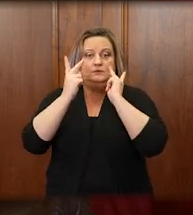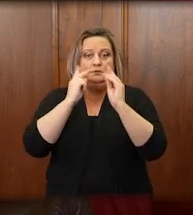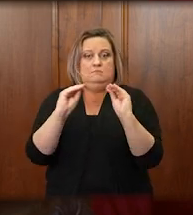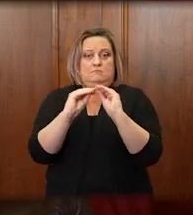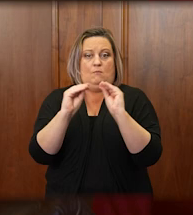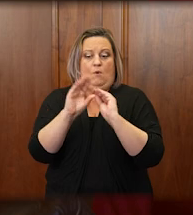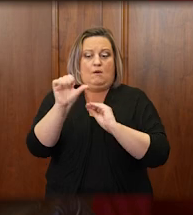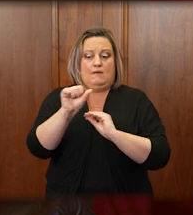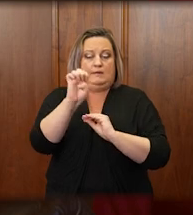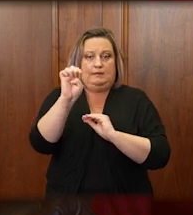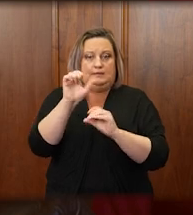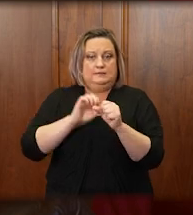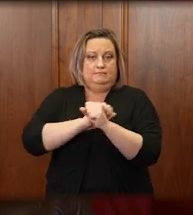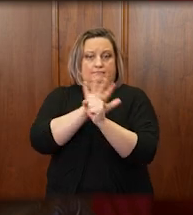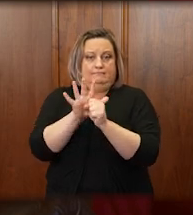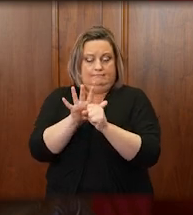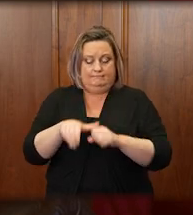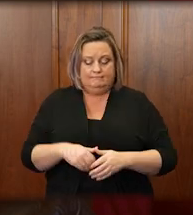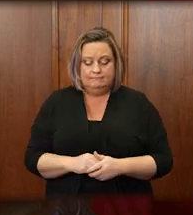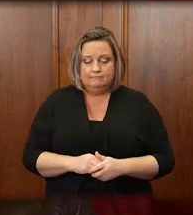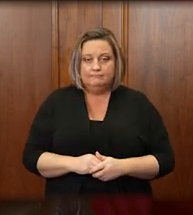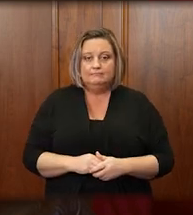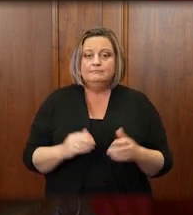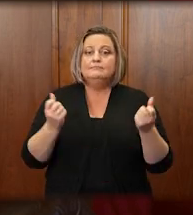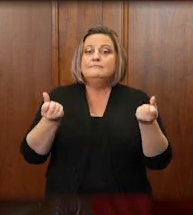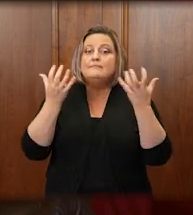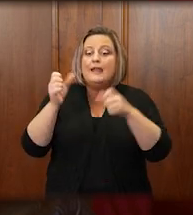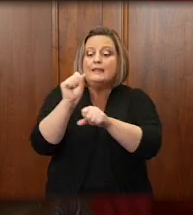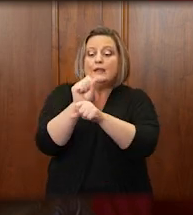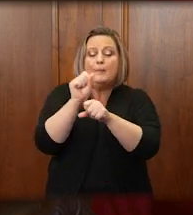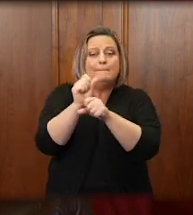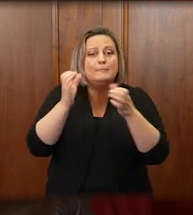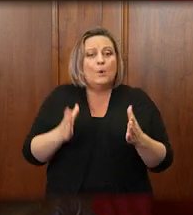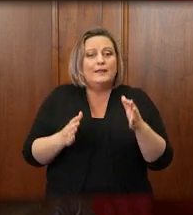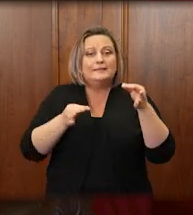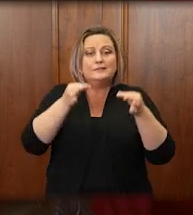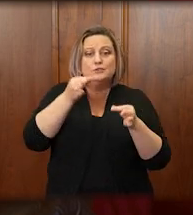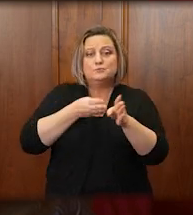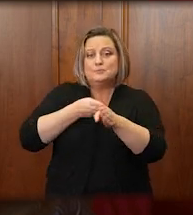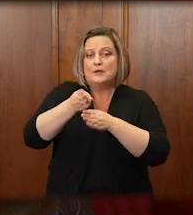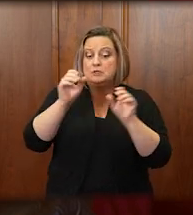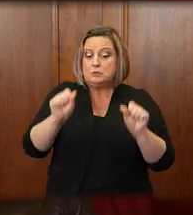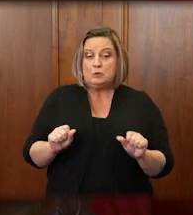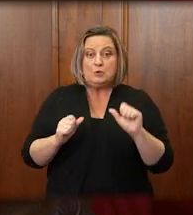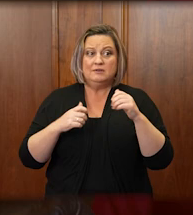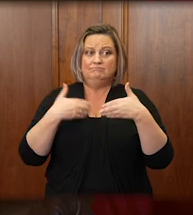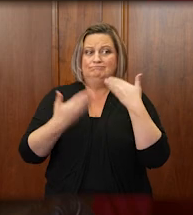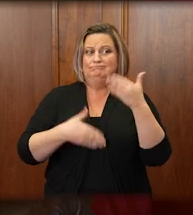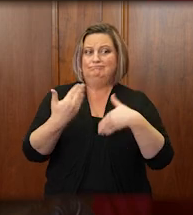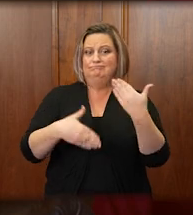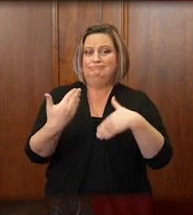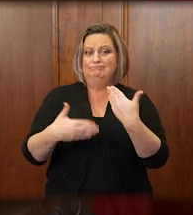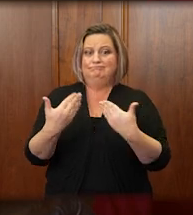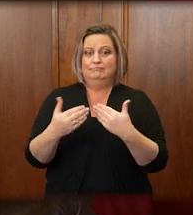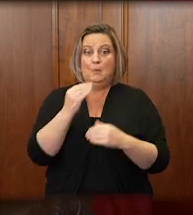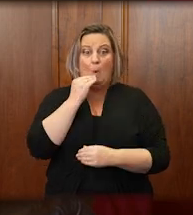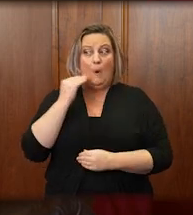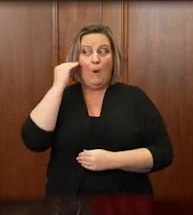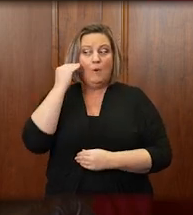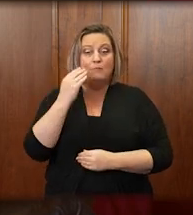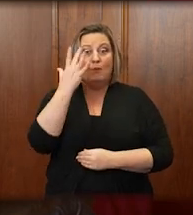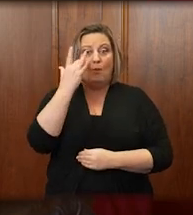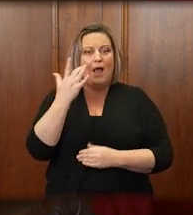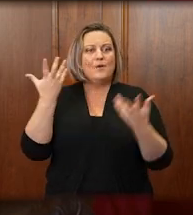A good many judicial branch employees could also work productively from home because we already had a robust virtual